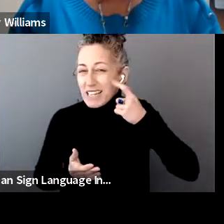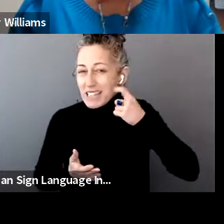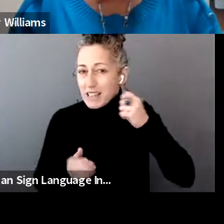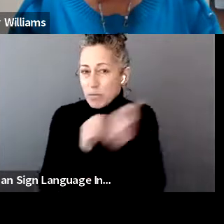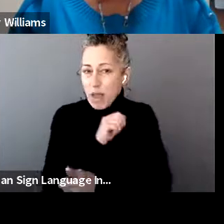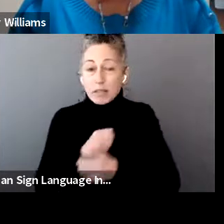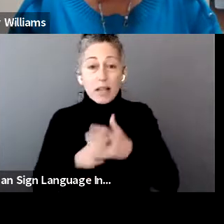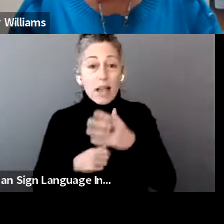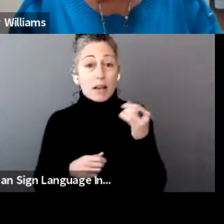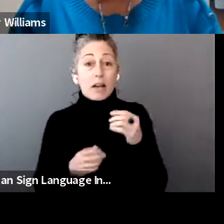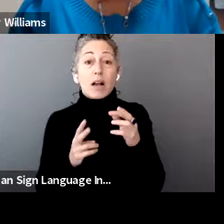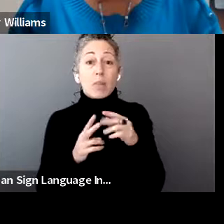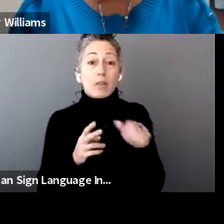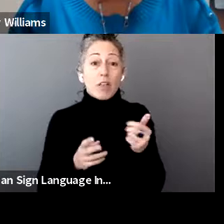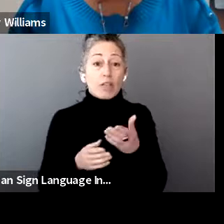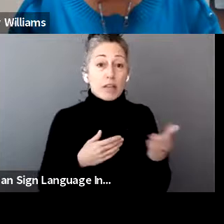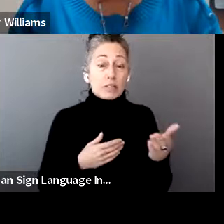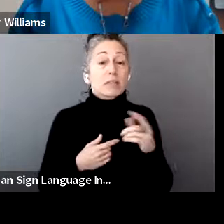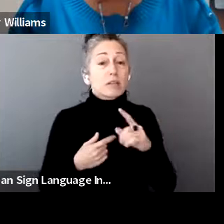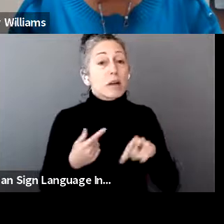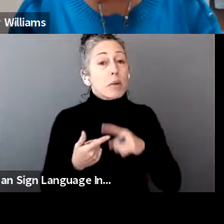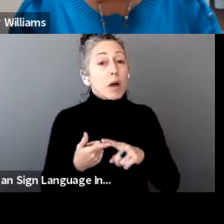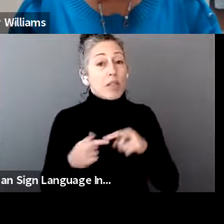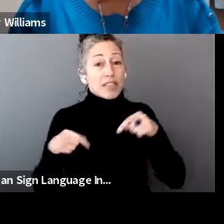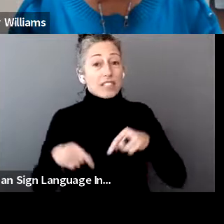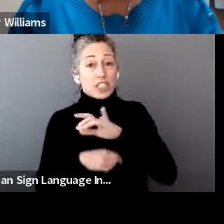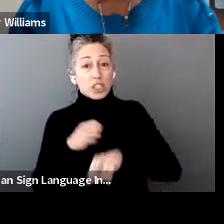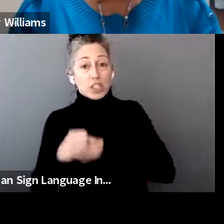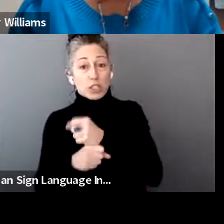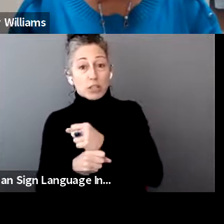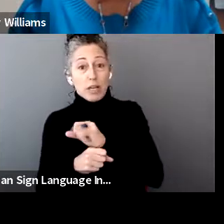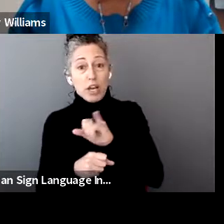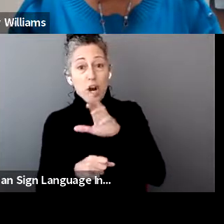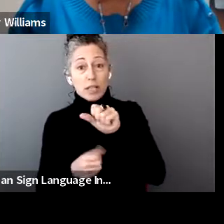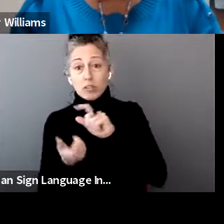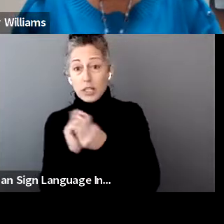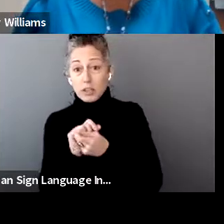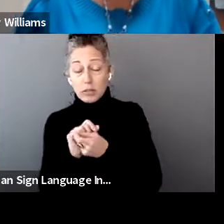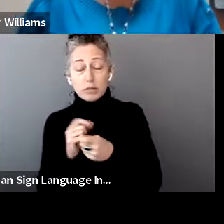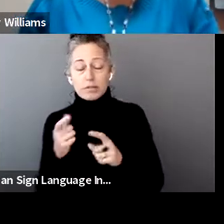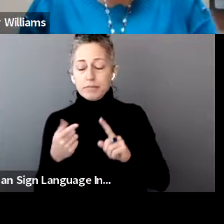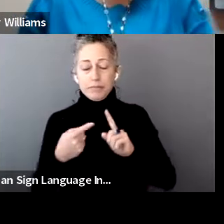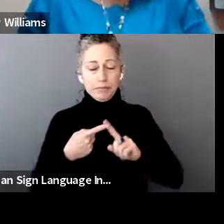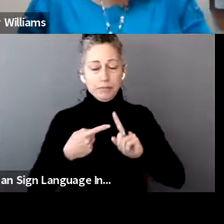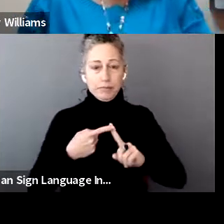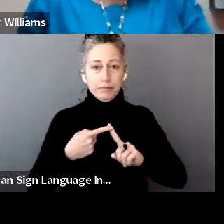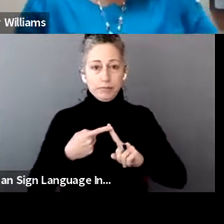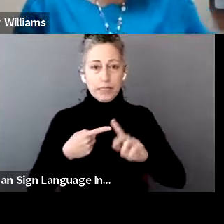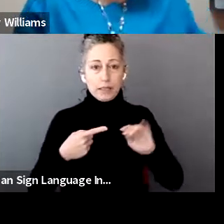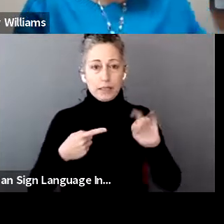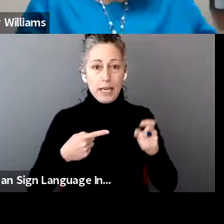couple of other things to answer your question about changes for this year that we already know about. Taxpayers can elect